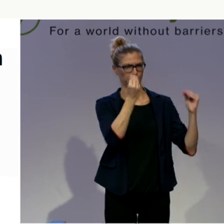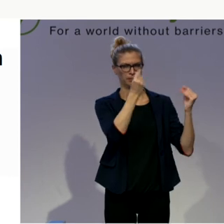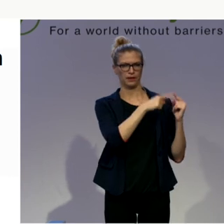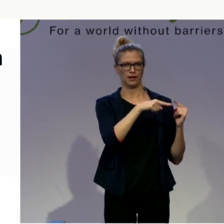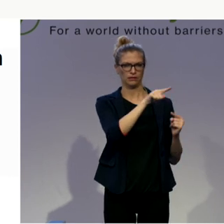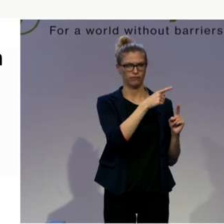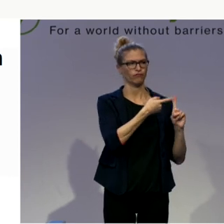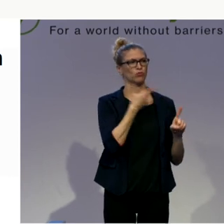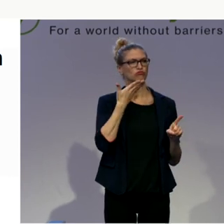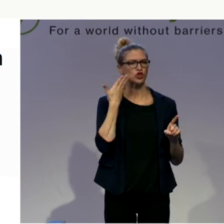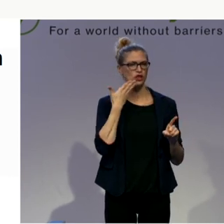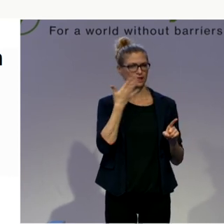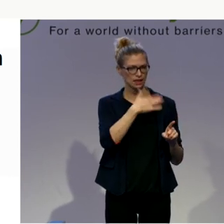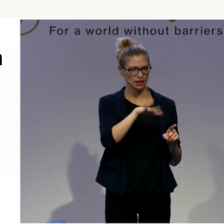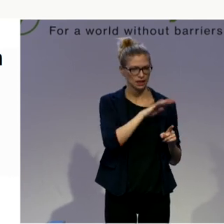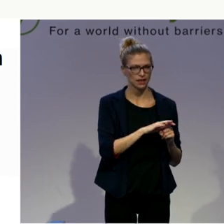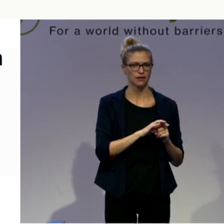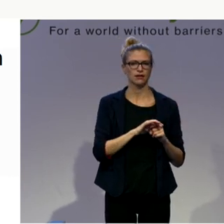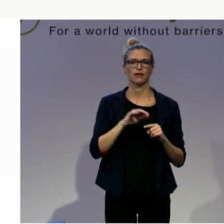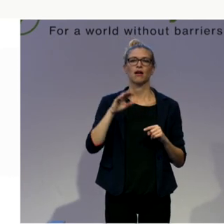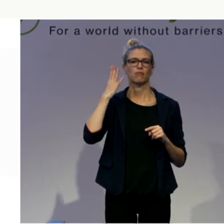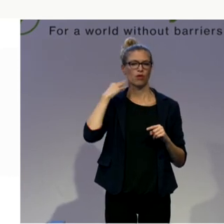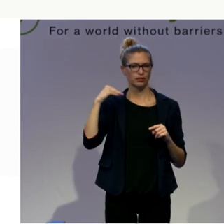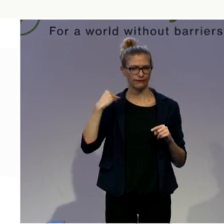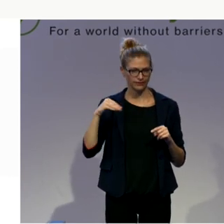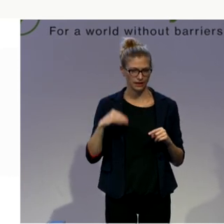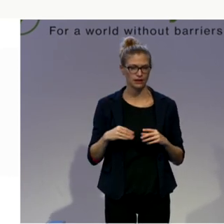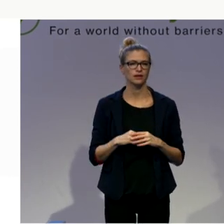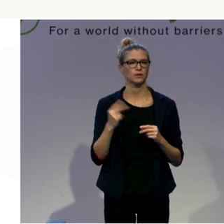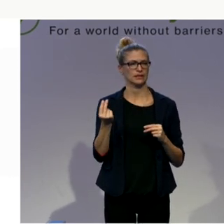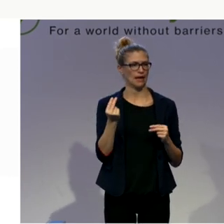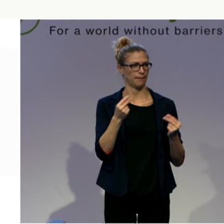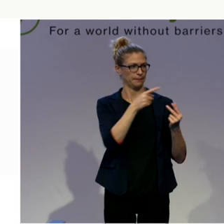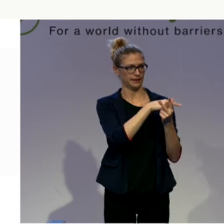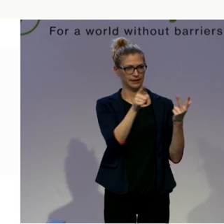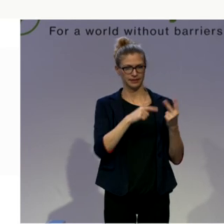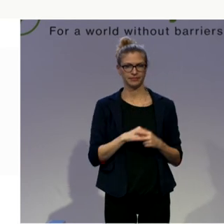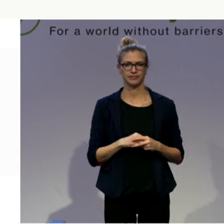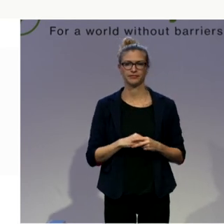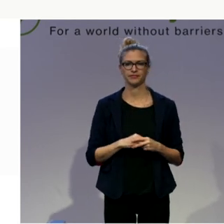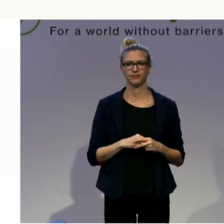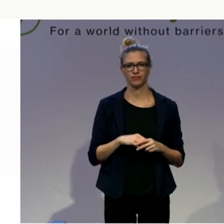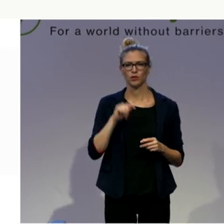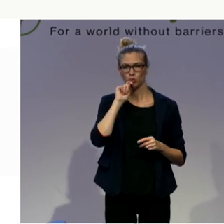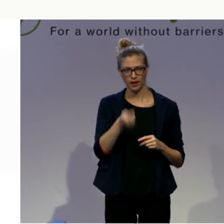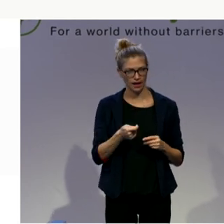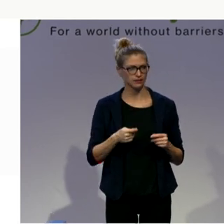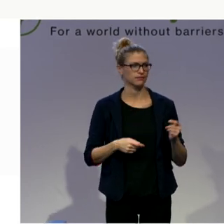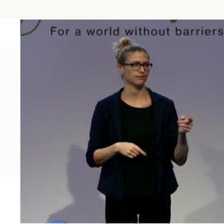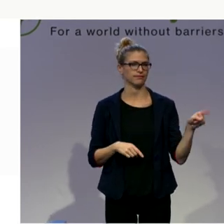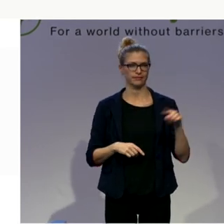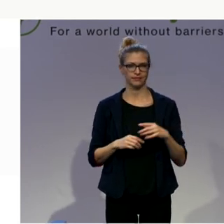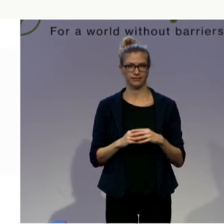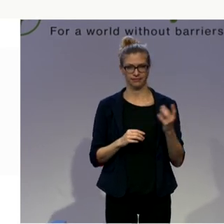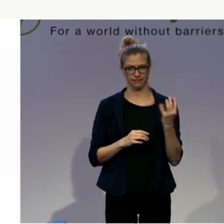Because during all Zero Project conference for all three days, we had a lot of parallel side sessions where we